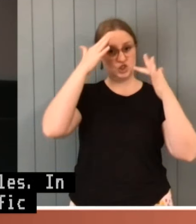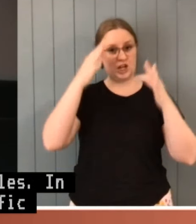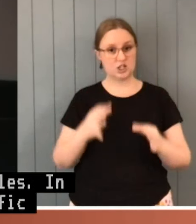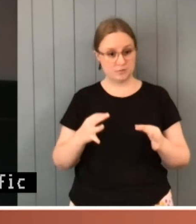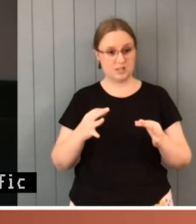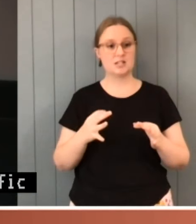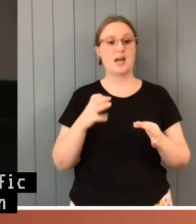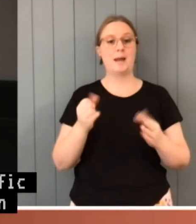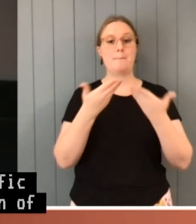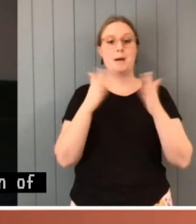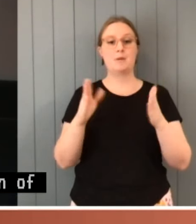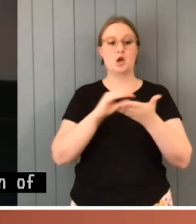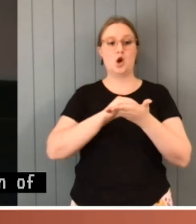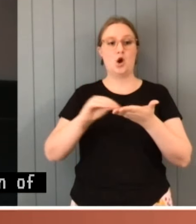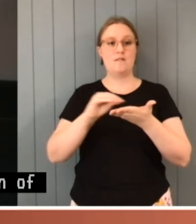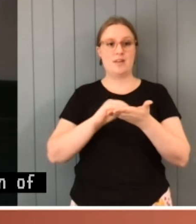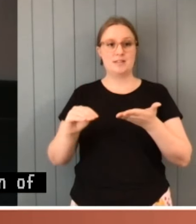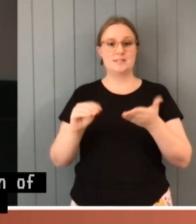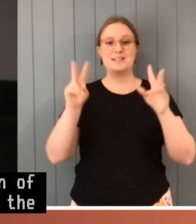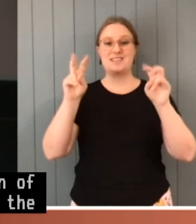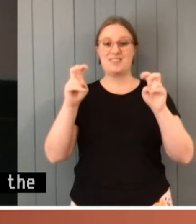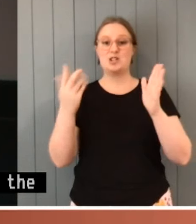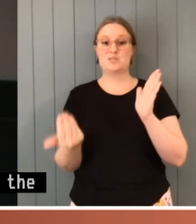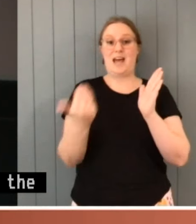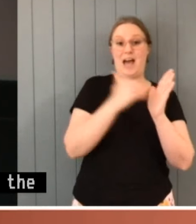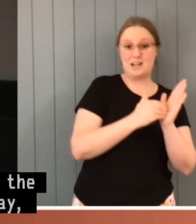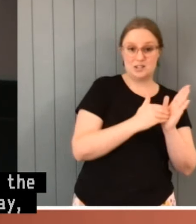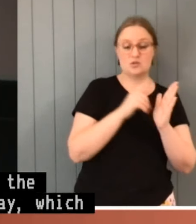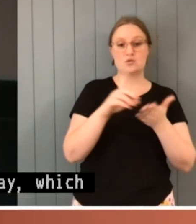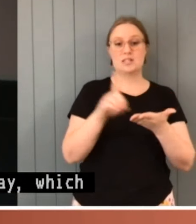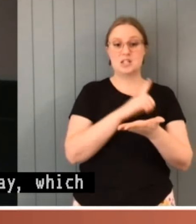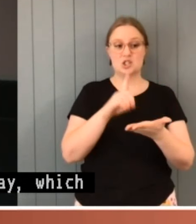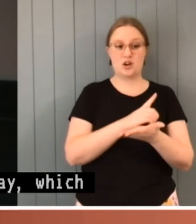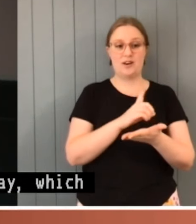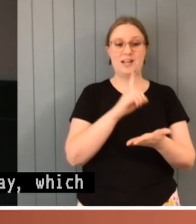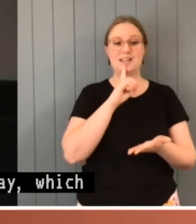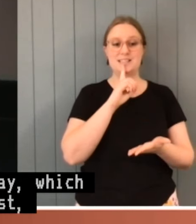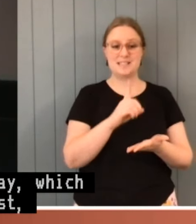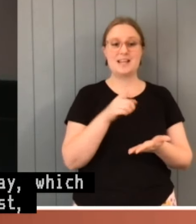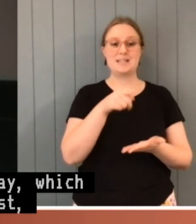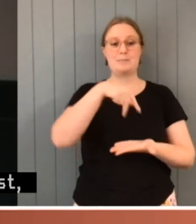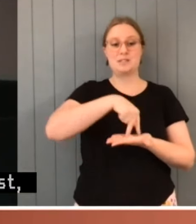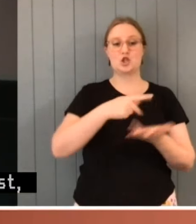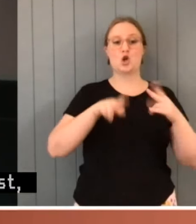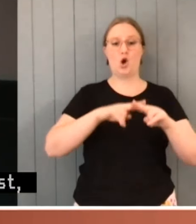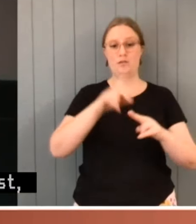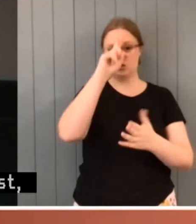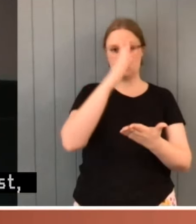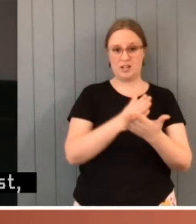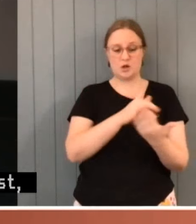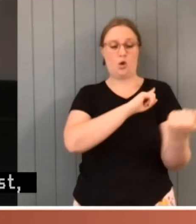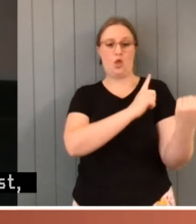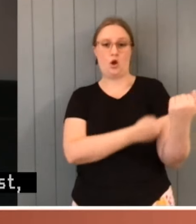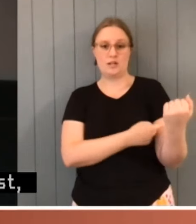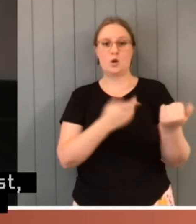of the day, which included a position of trust, authority or service under constitutional authority. Justice Higgins made a